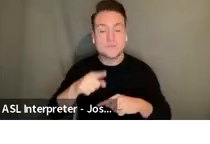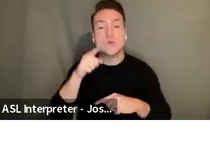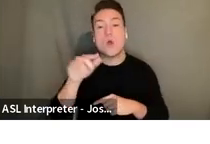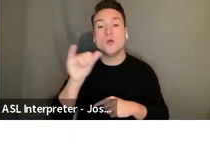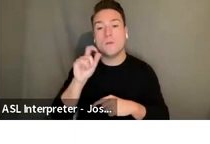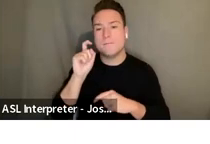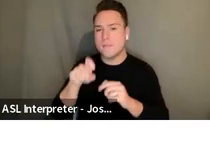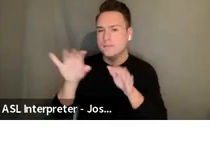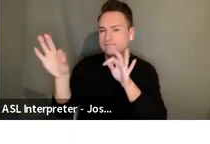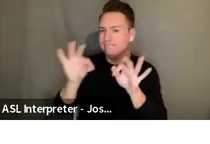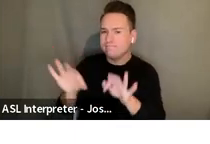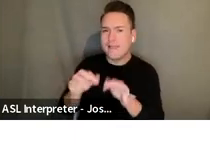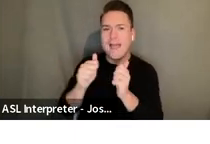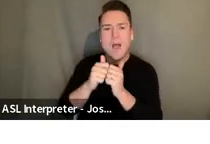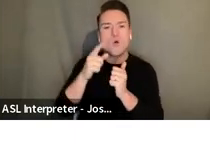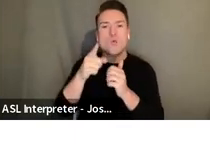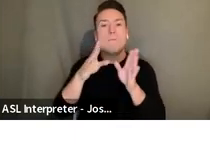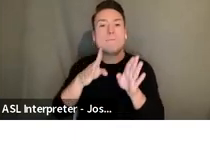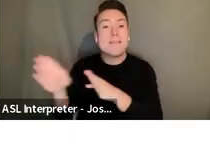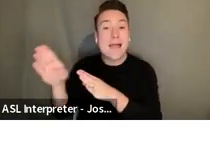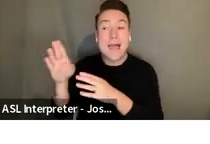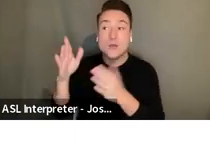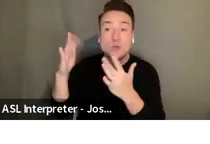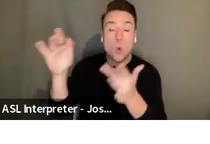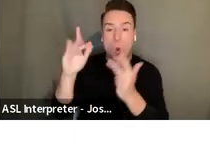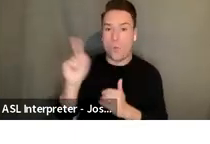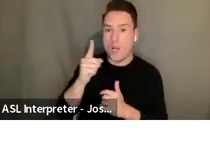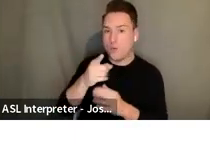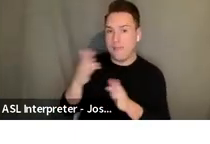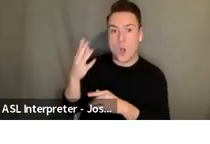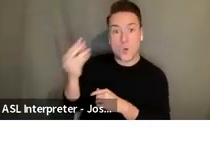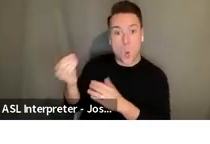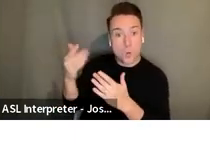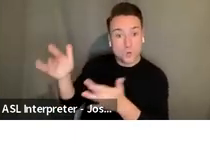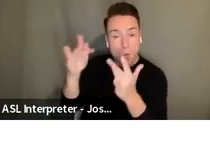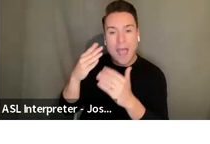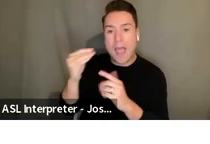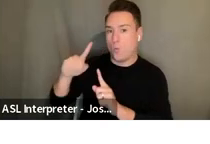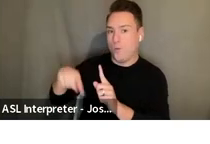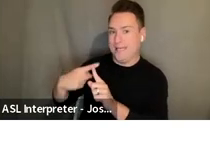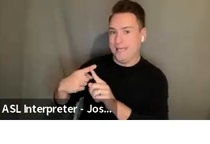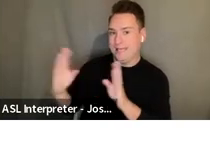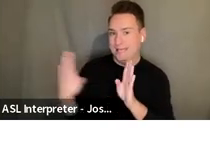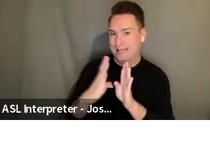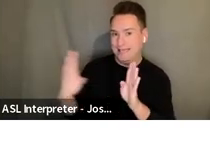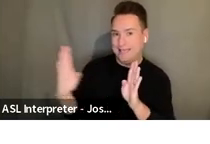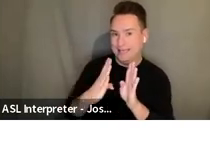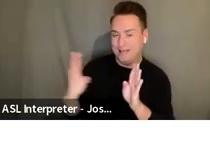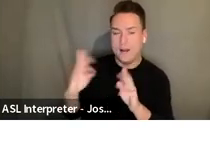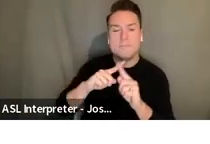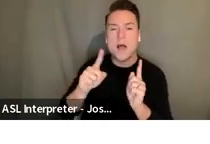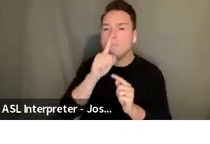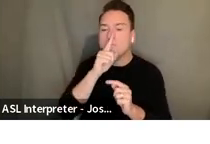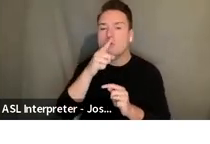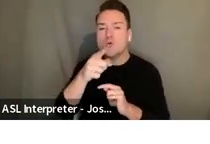articulate how you plan to tour where you plan to tour and roughly when you plan to tour but you don't need the same